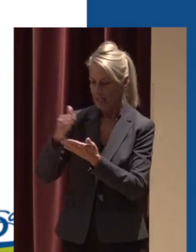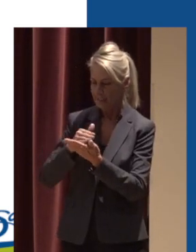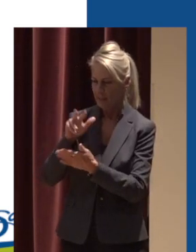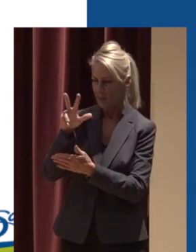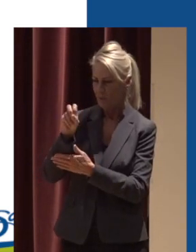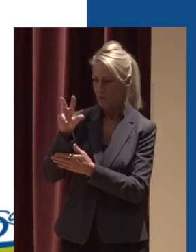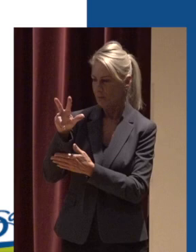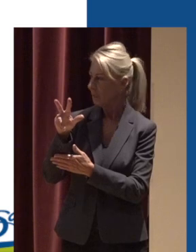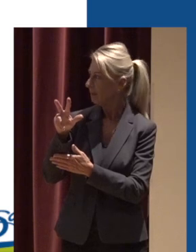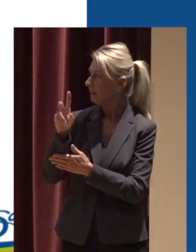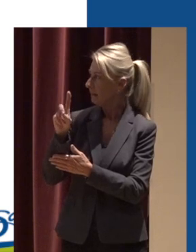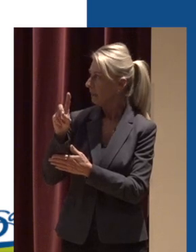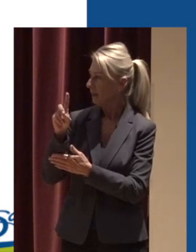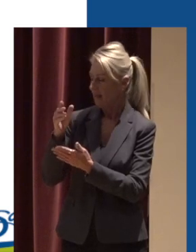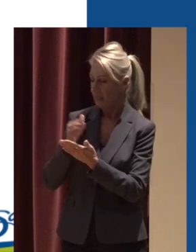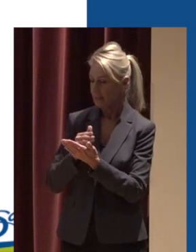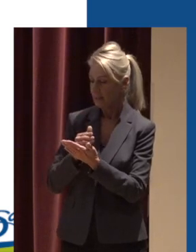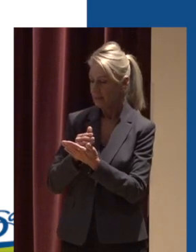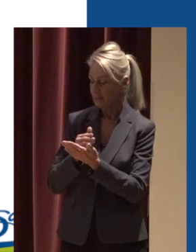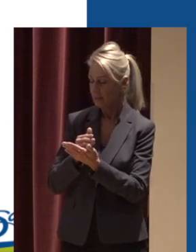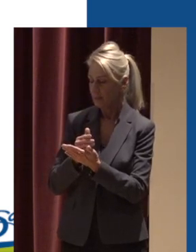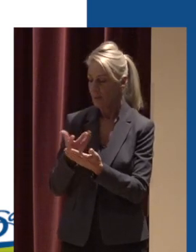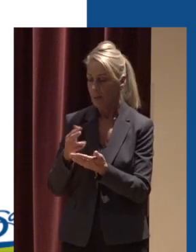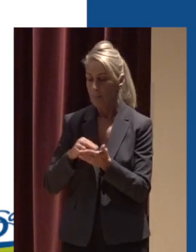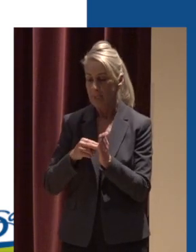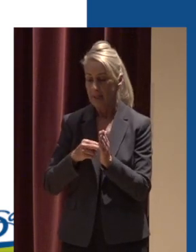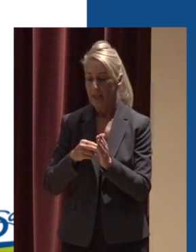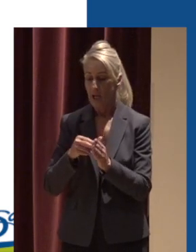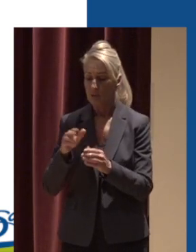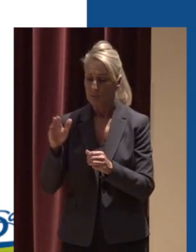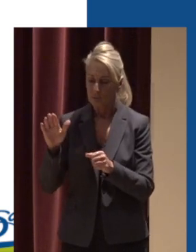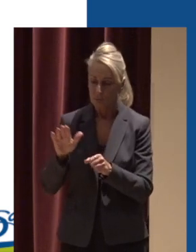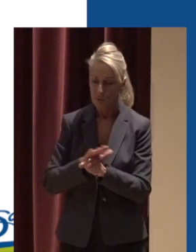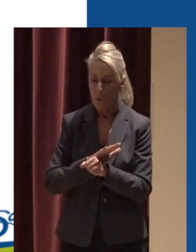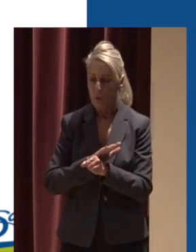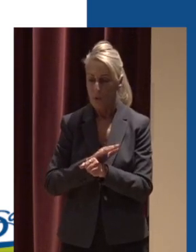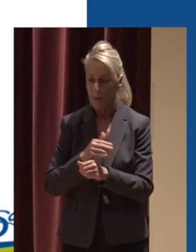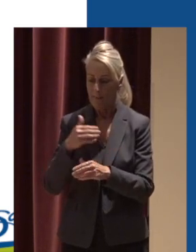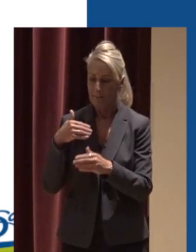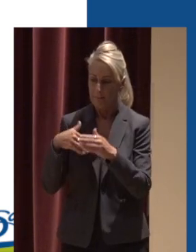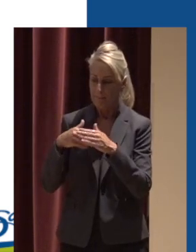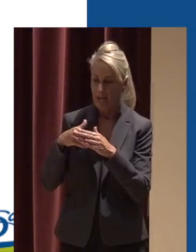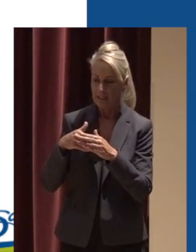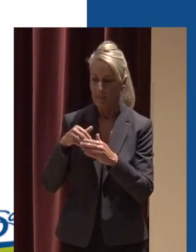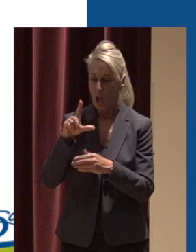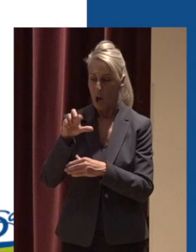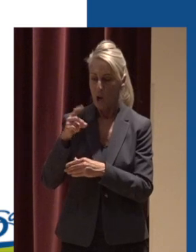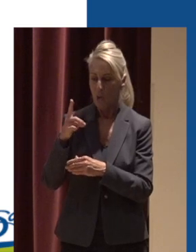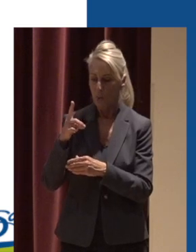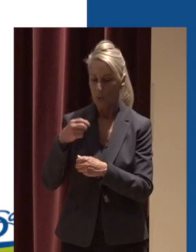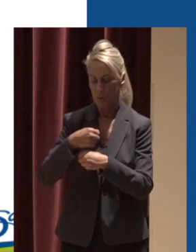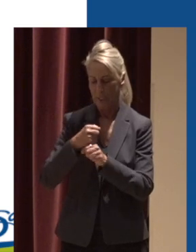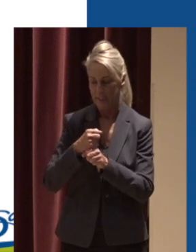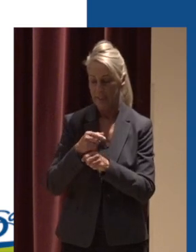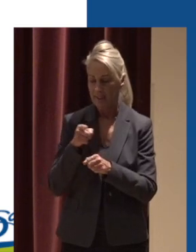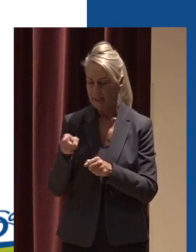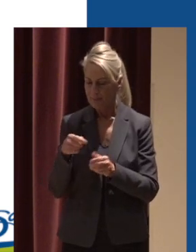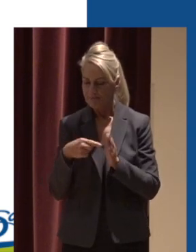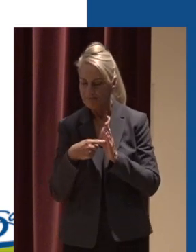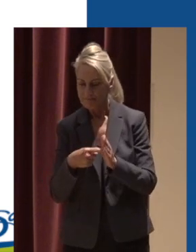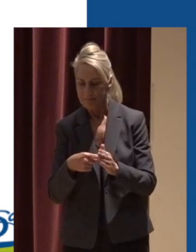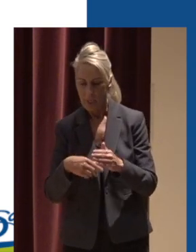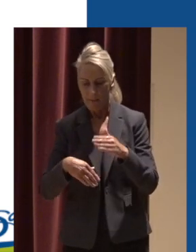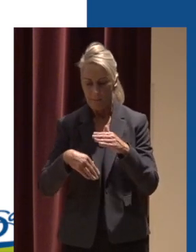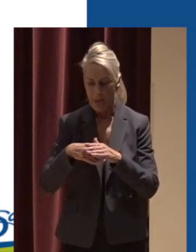a total maximum daily load or TMDL plan is created the TMDL plan specifies the maximum